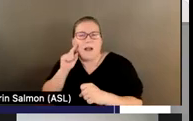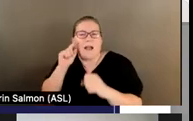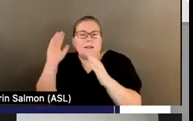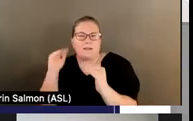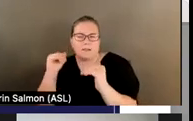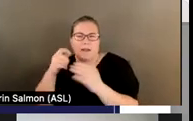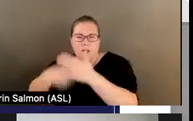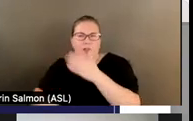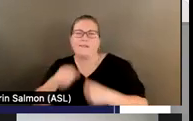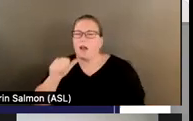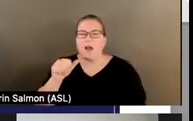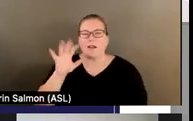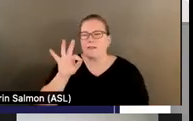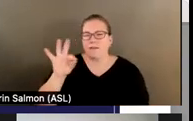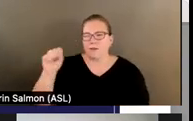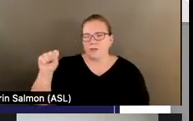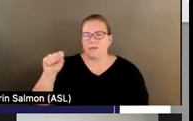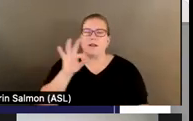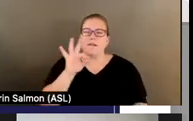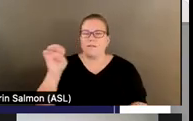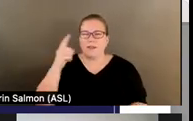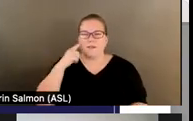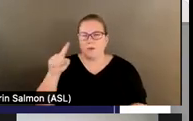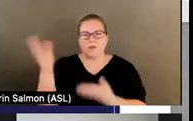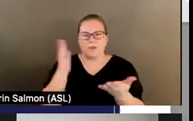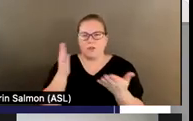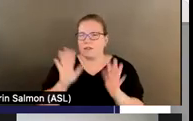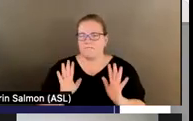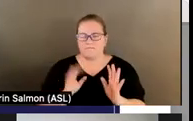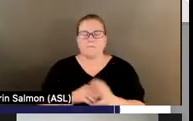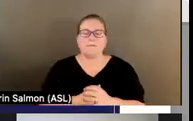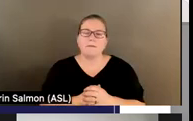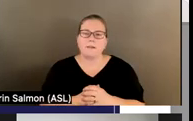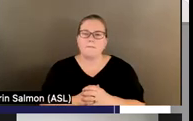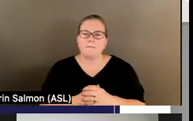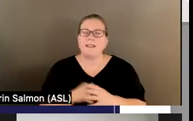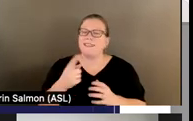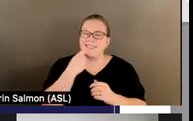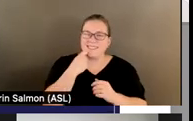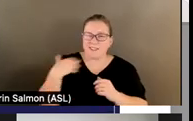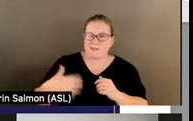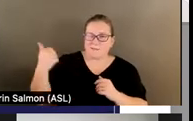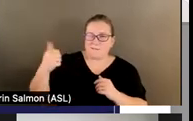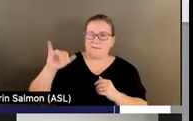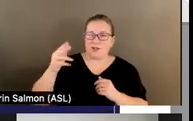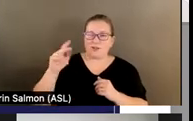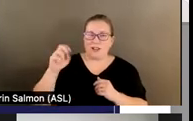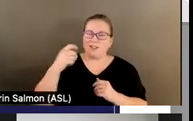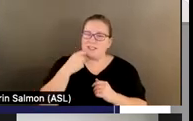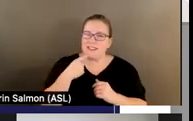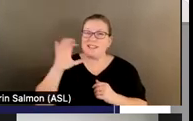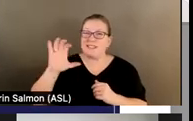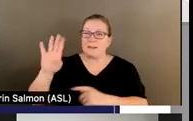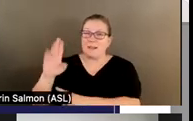As Commissioner Johnson said, CCBHCs are a component of a robust behavioral health care system. We heard about